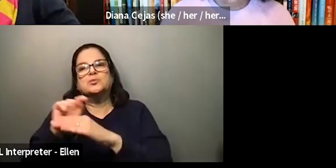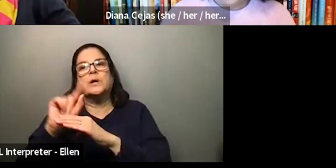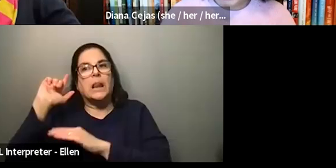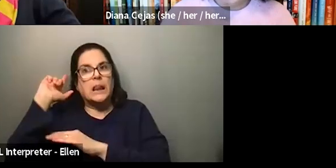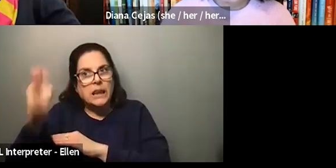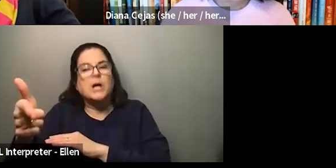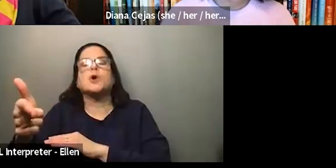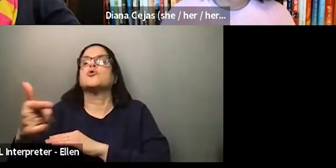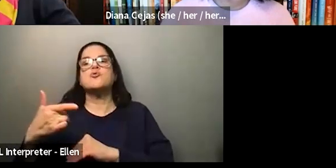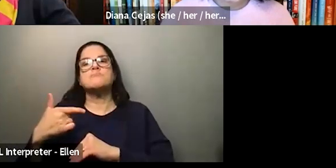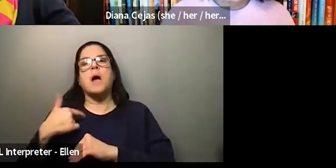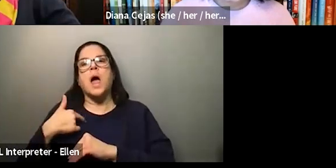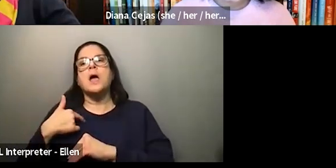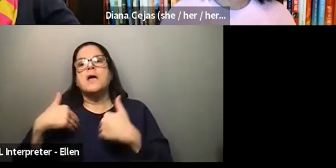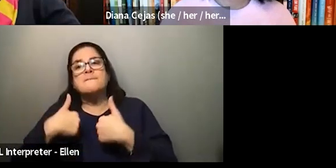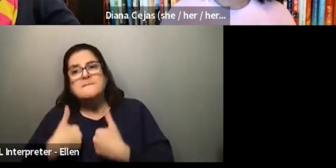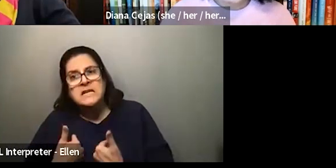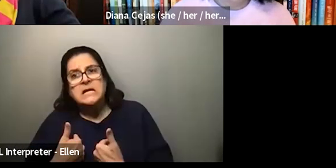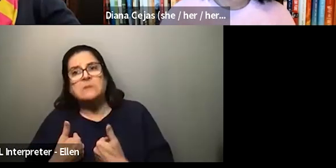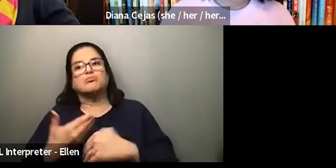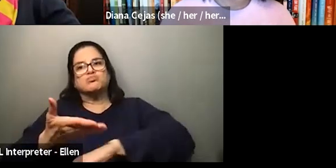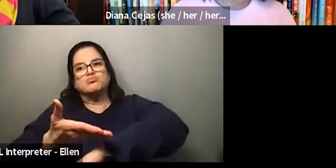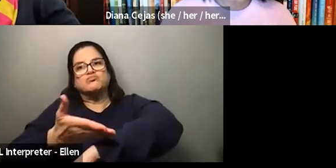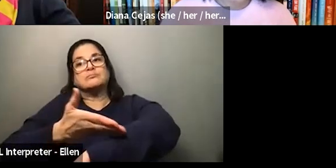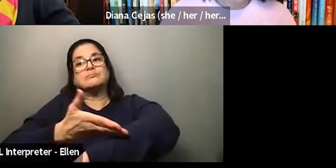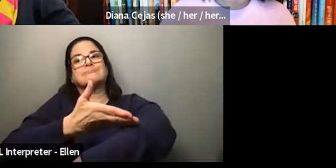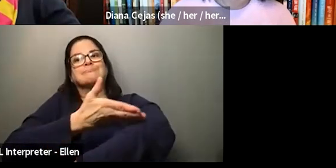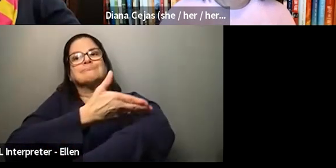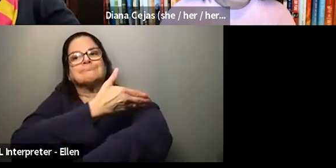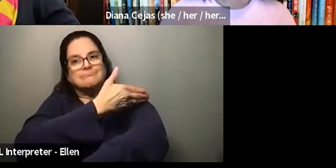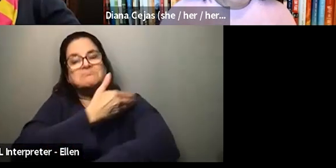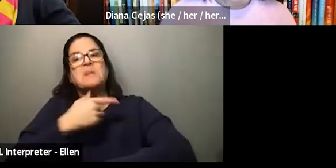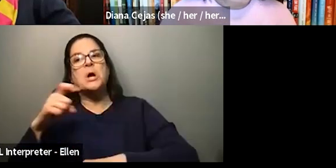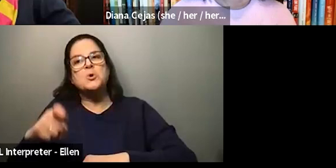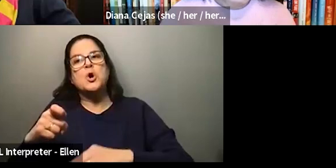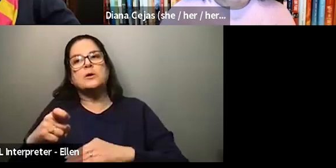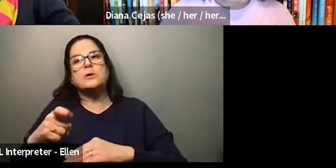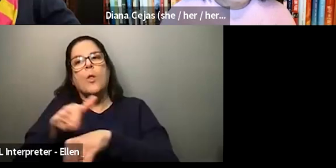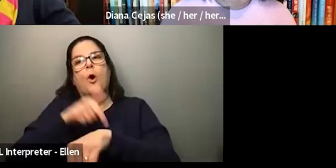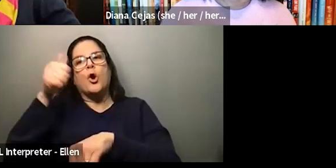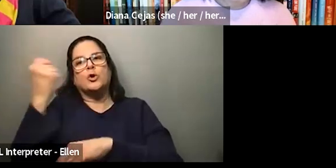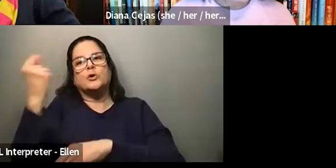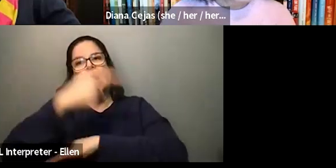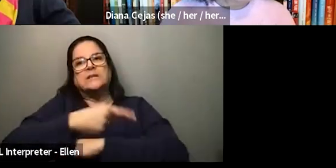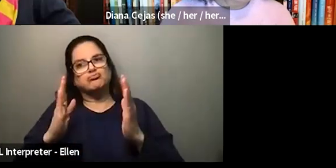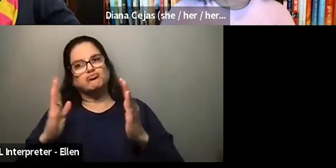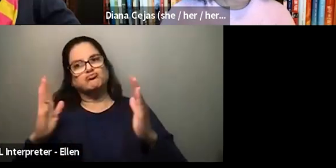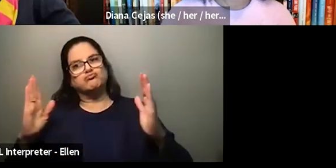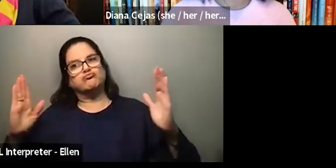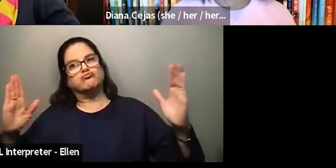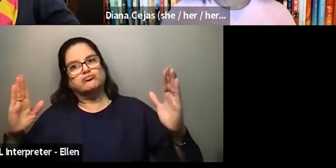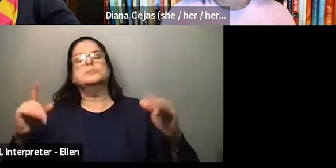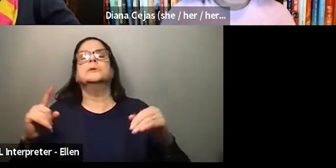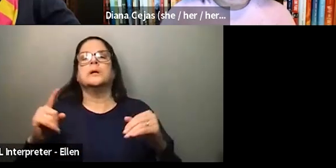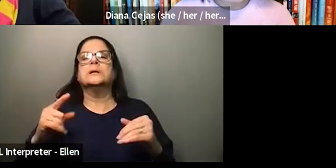able to handle some of the longer days, but I still struggled. Right now, I would say that my disabilities are mostly invisible,